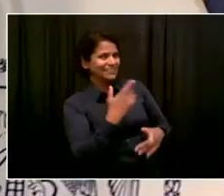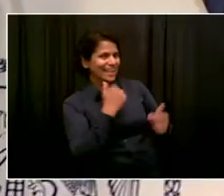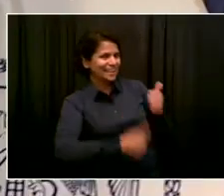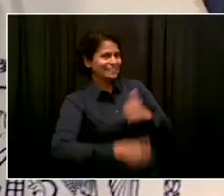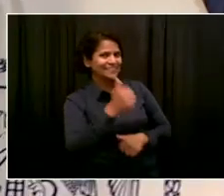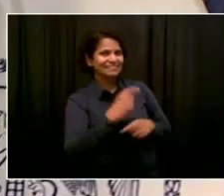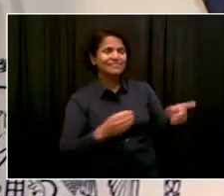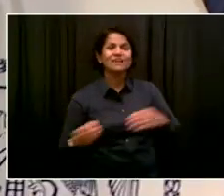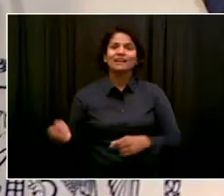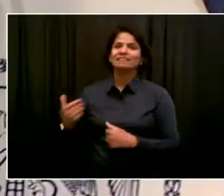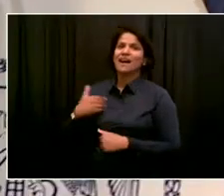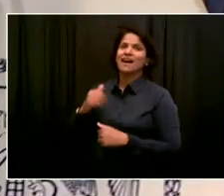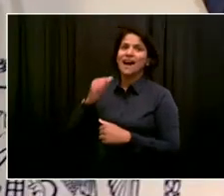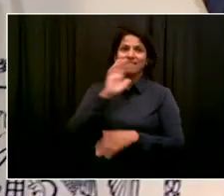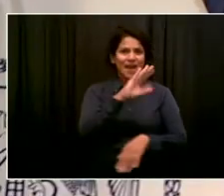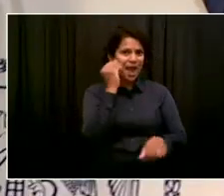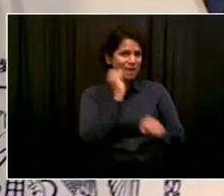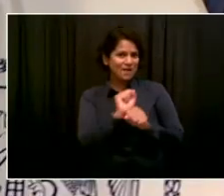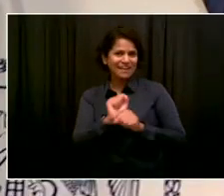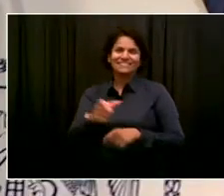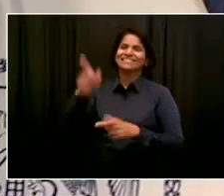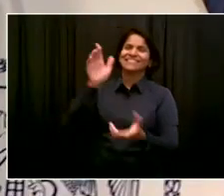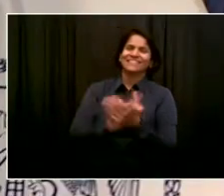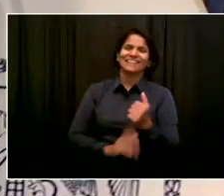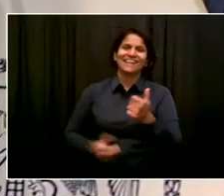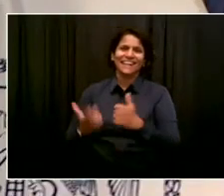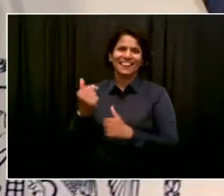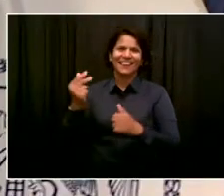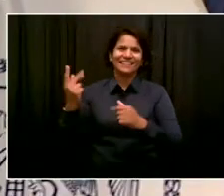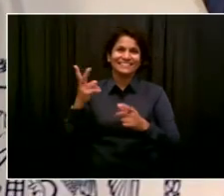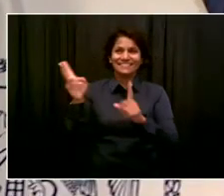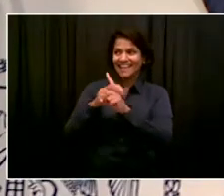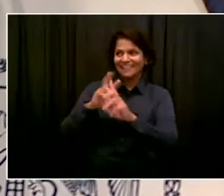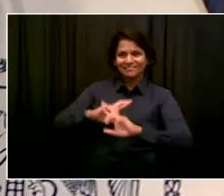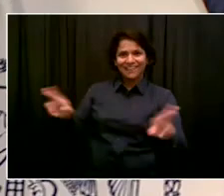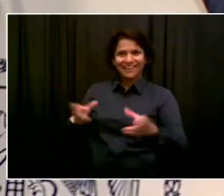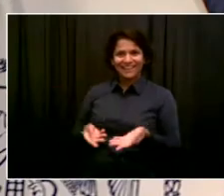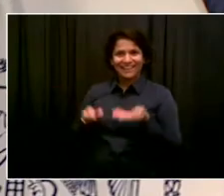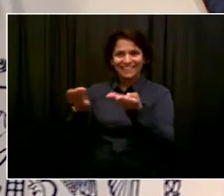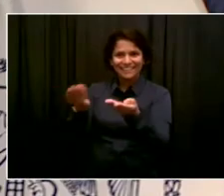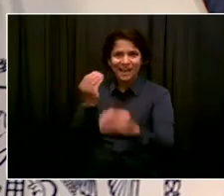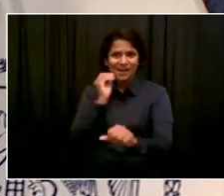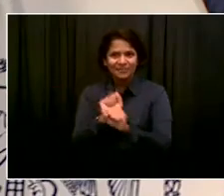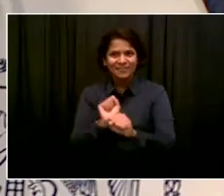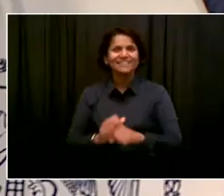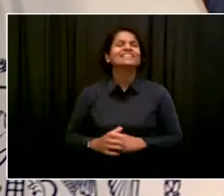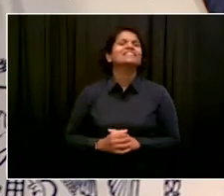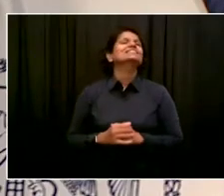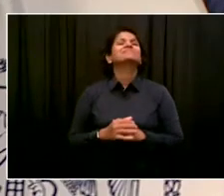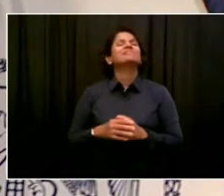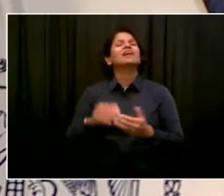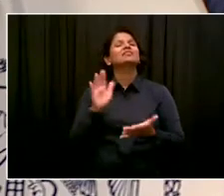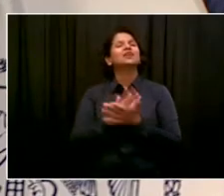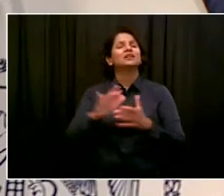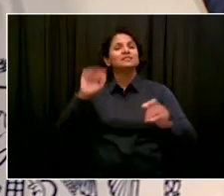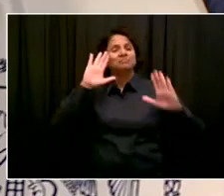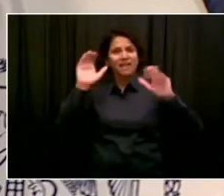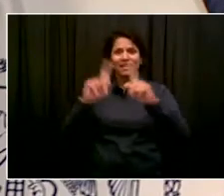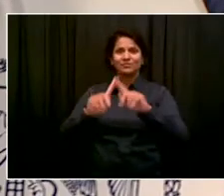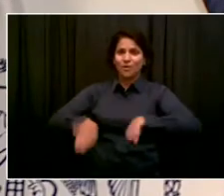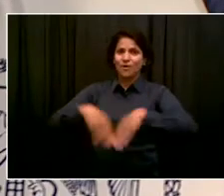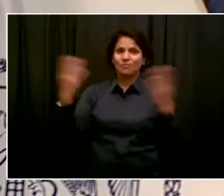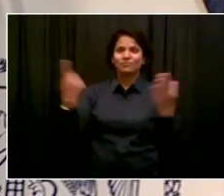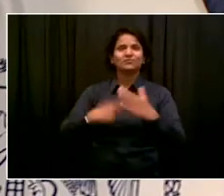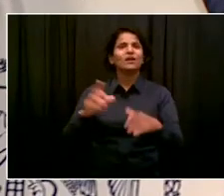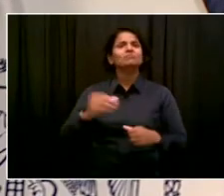And everyone's looking forward to school coming back full strength. Best thing everyone could do, go out and get vaccinated. In advance of that, we're going to make it